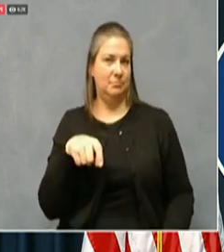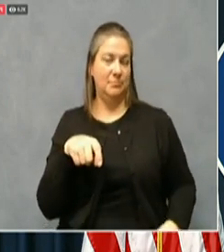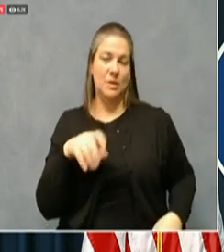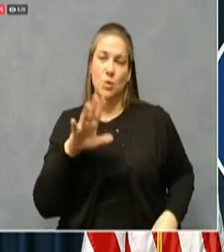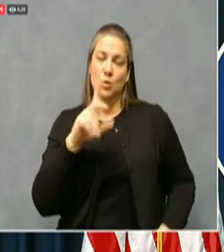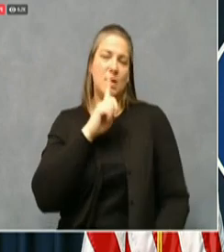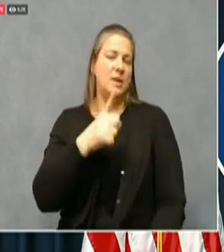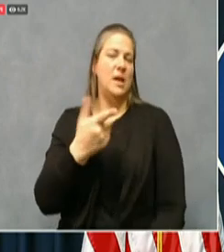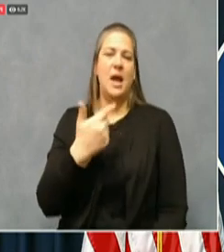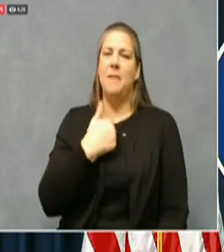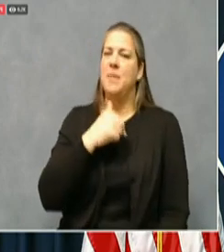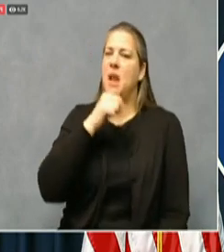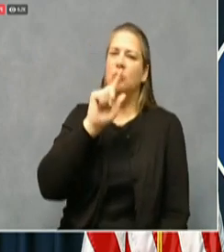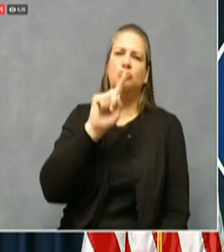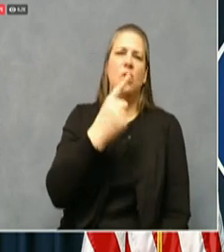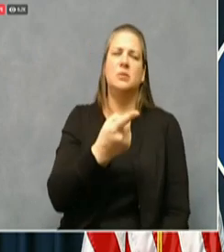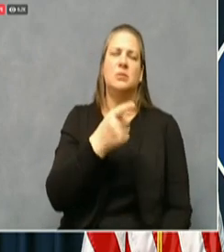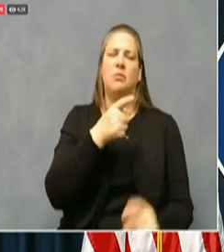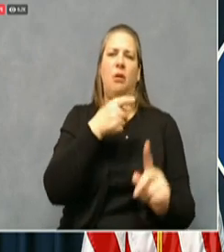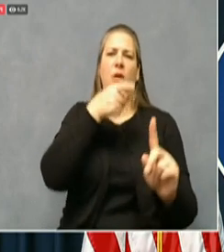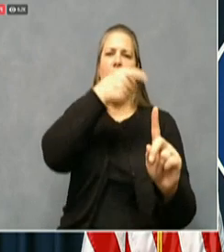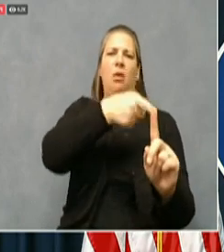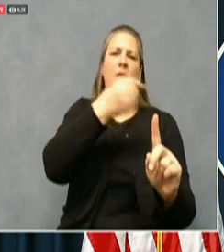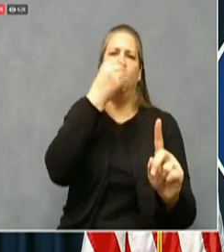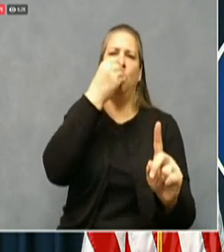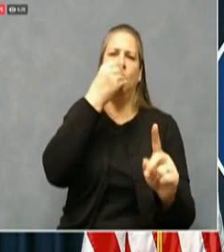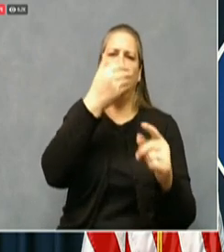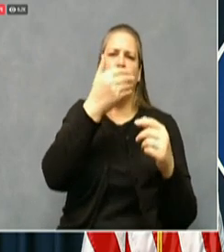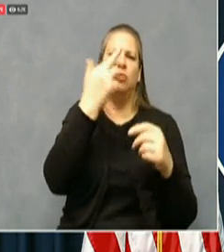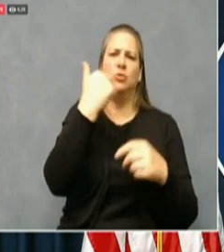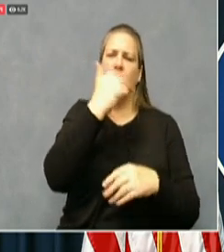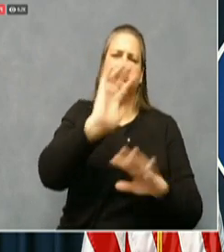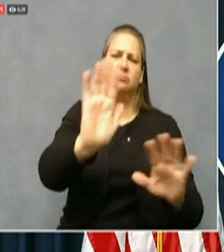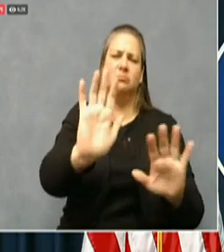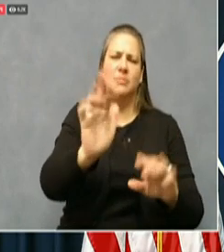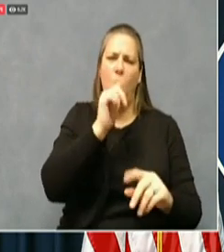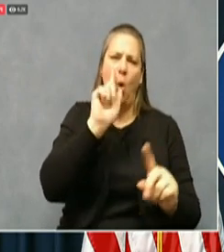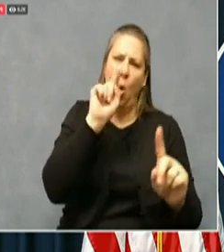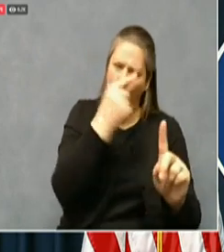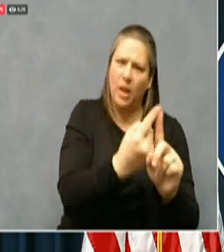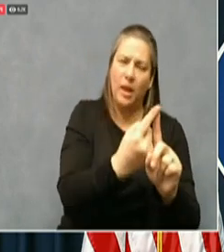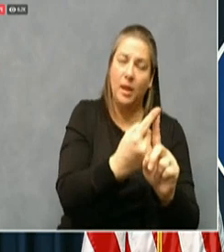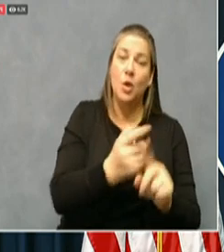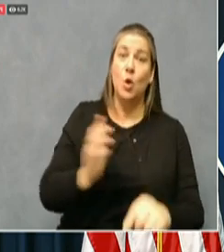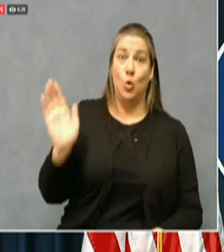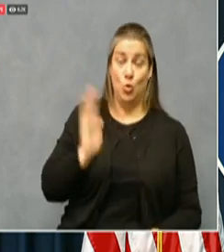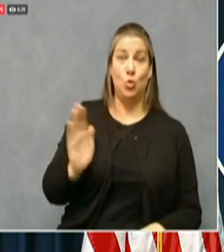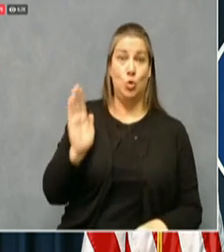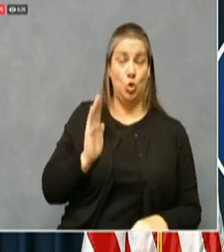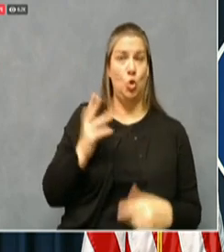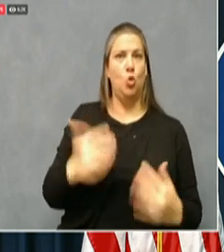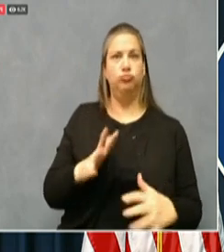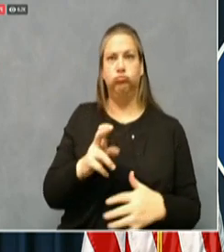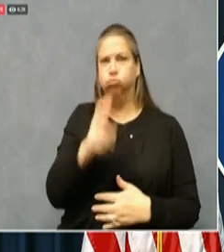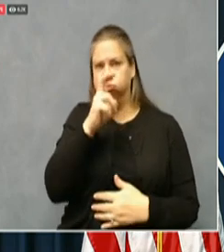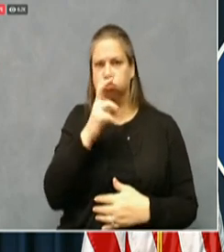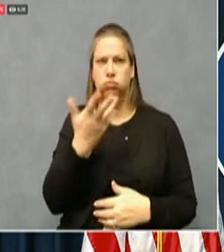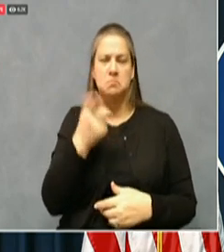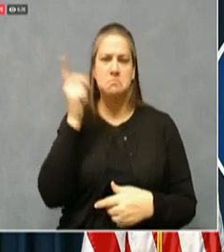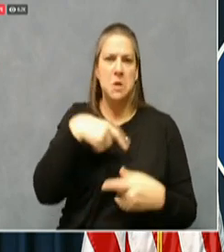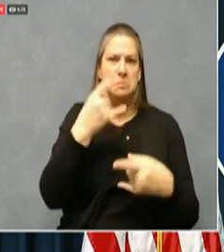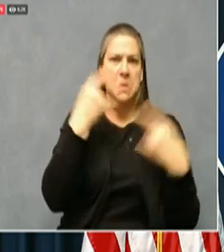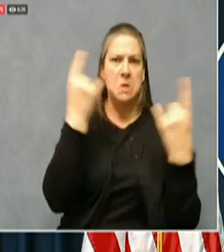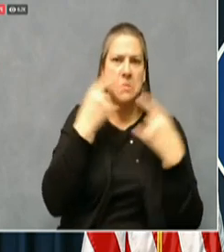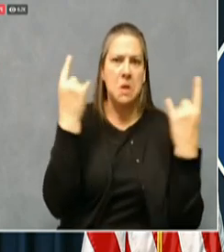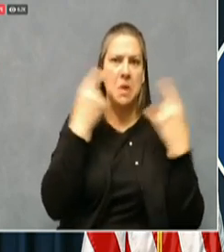just dining. We had really good enforcement, even when it was tough. Then I think we reached a point where people got tired of being yelled at.